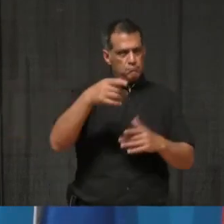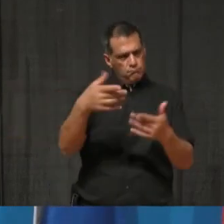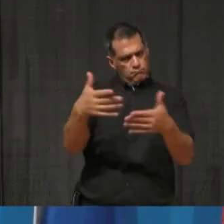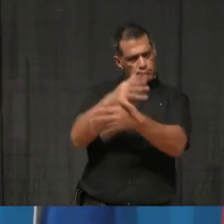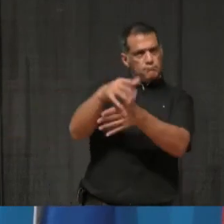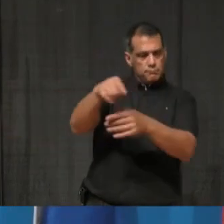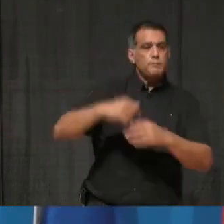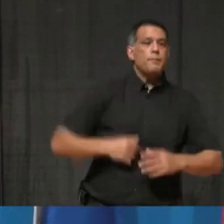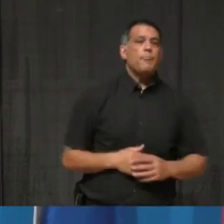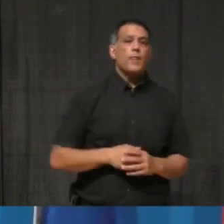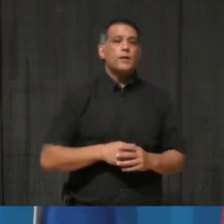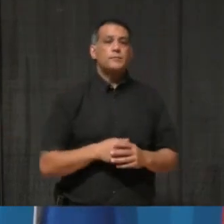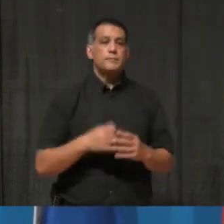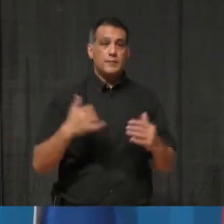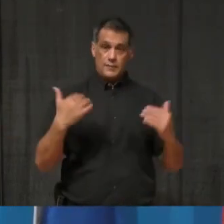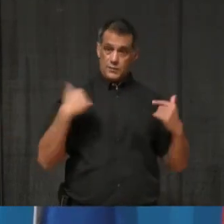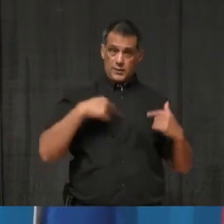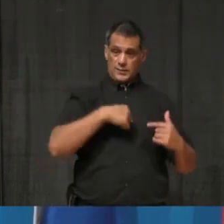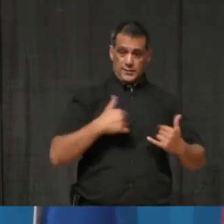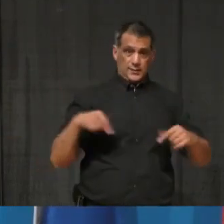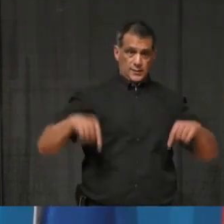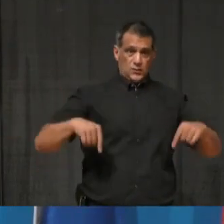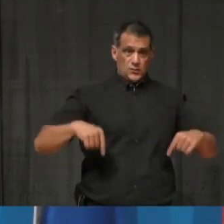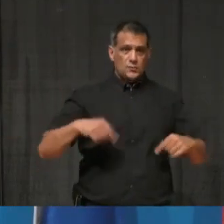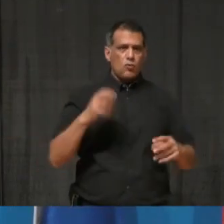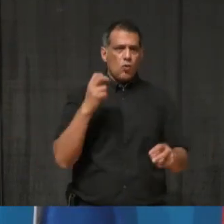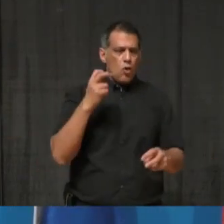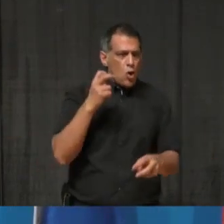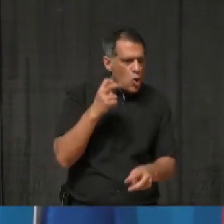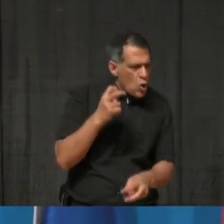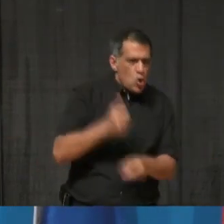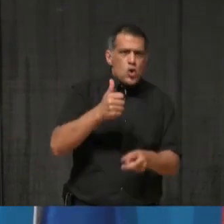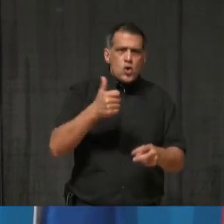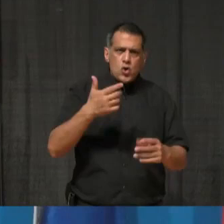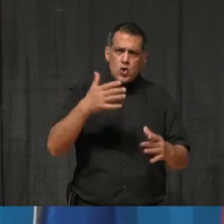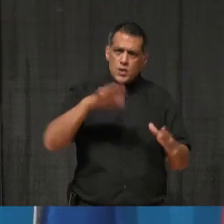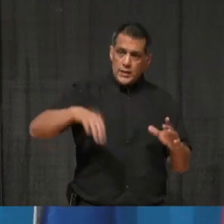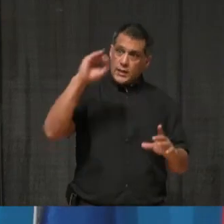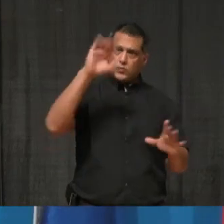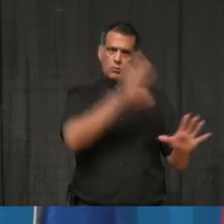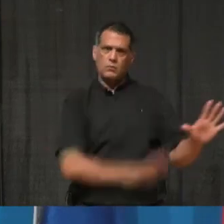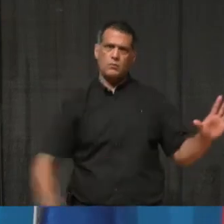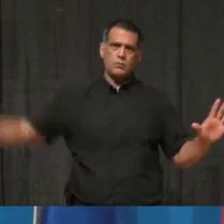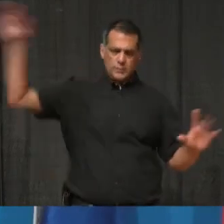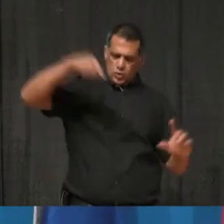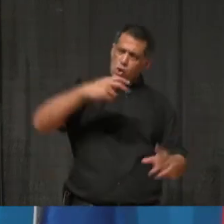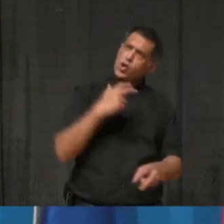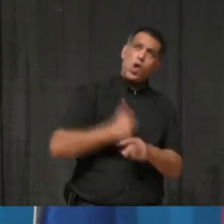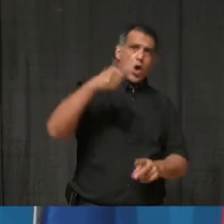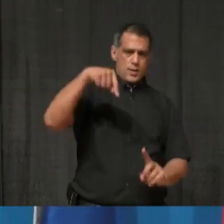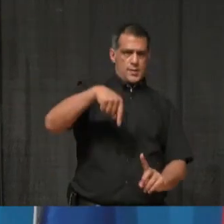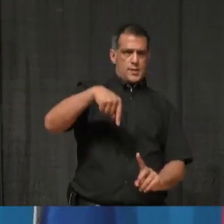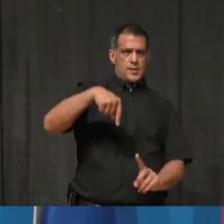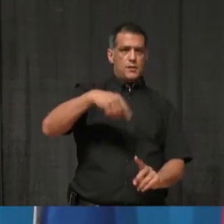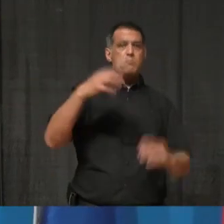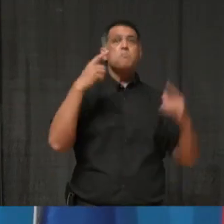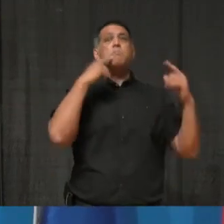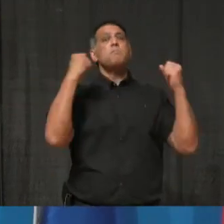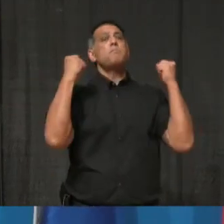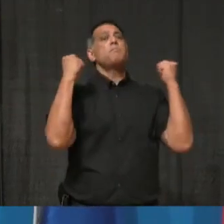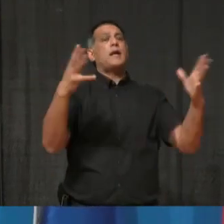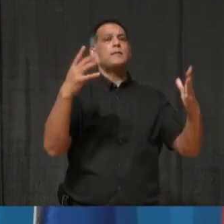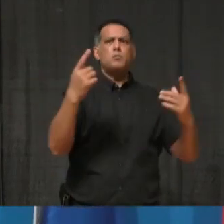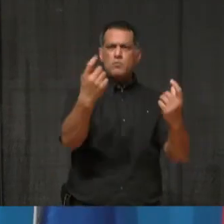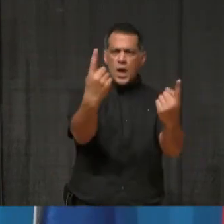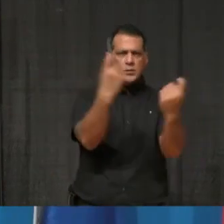given our unique position as one of the harder-hit communities in Ontario. I know that many have been inquiring